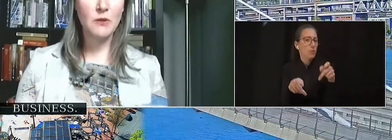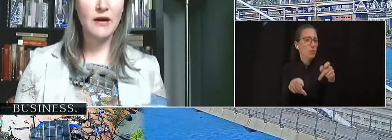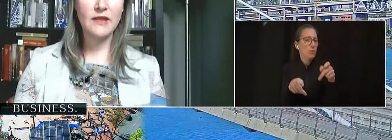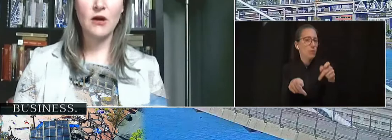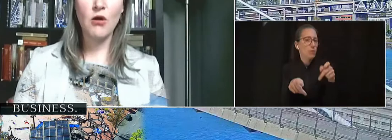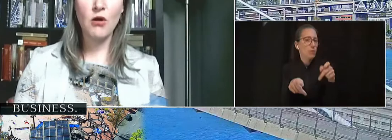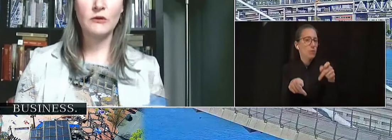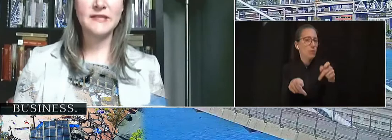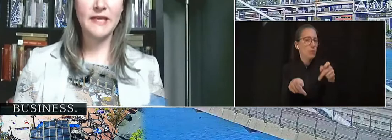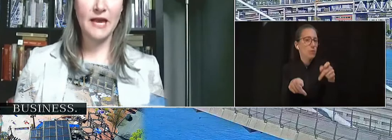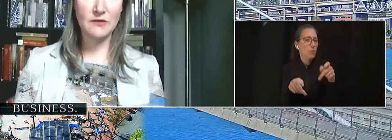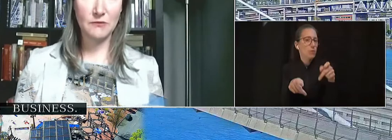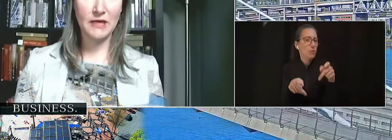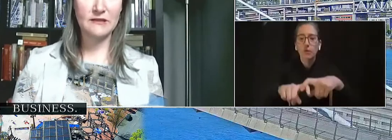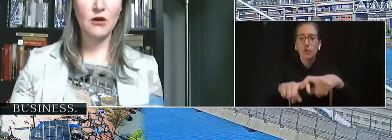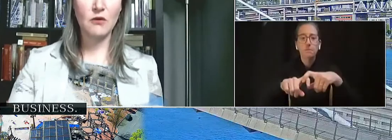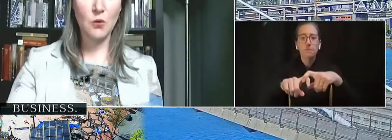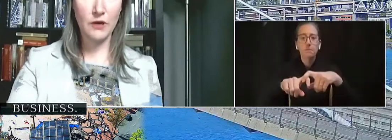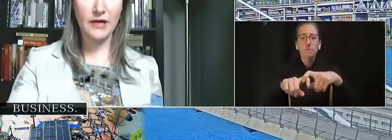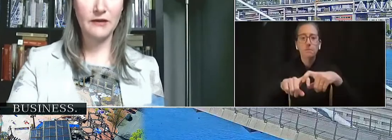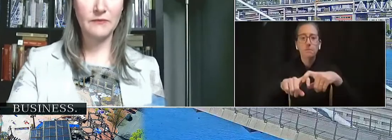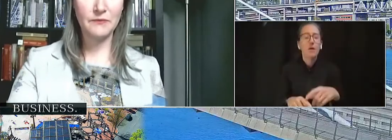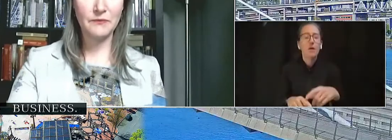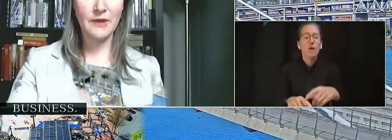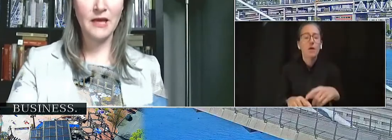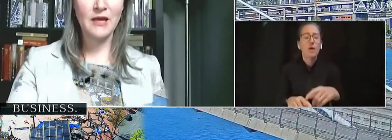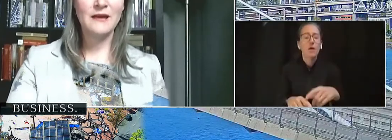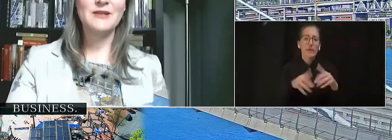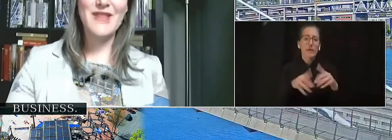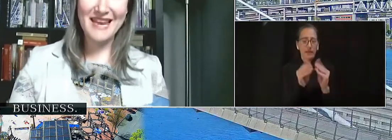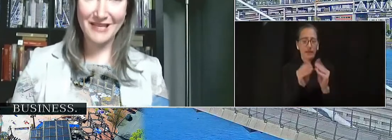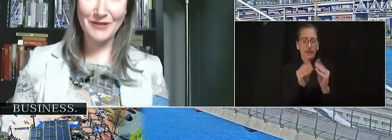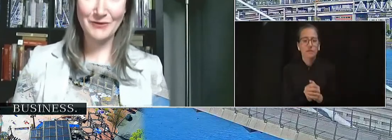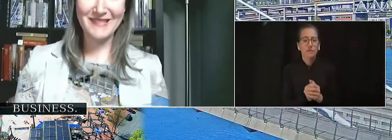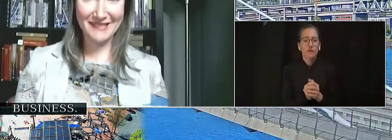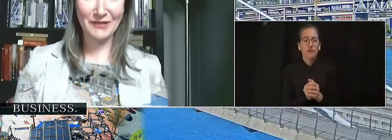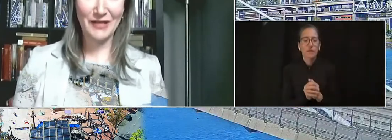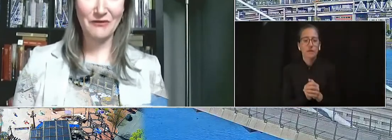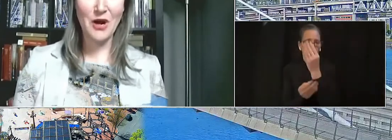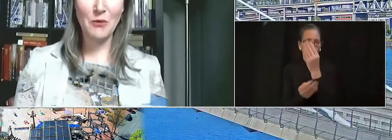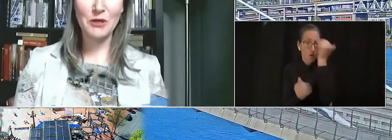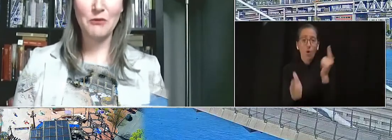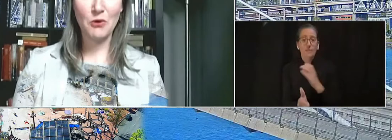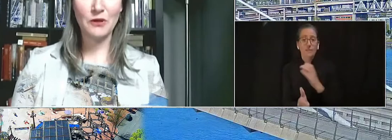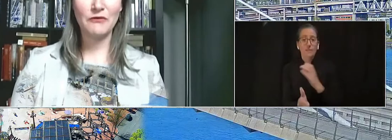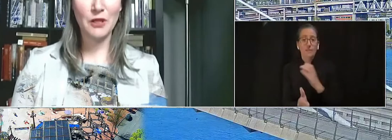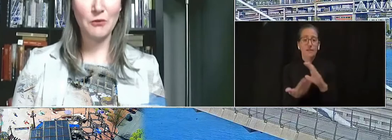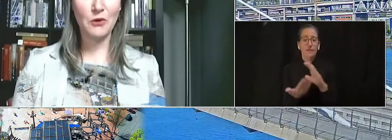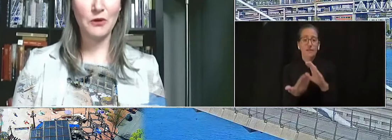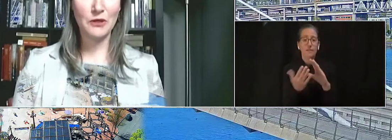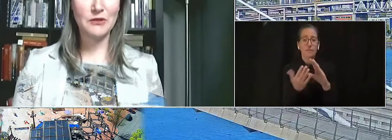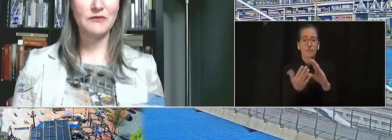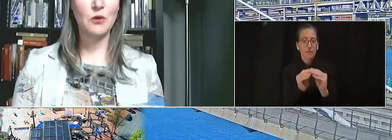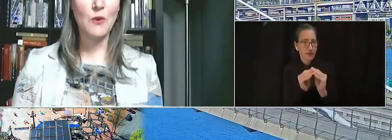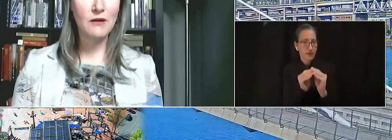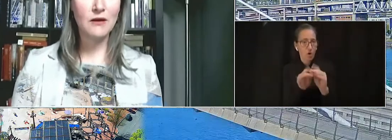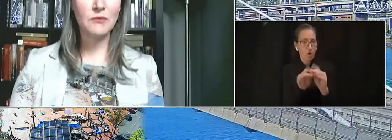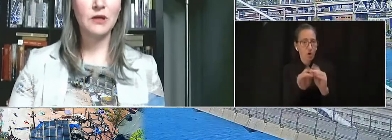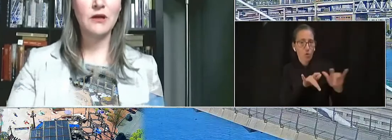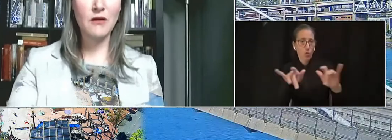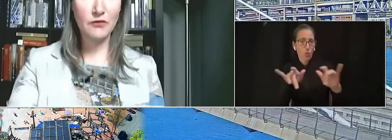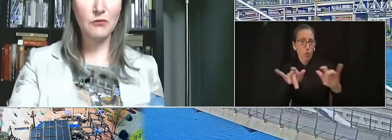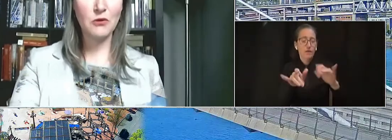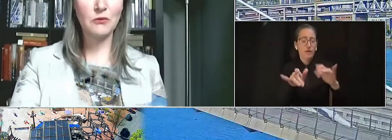Please be aware that all city council meetings are recorded. But thank you, sincerely, for helping your fellow Portlanders feel